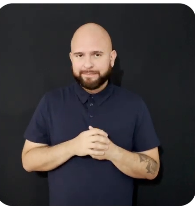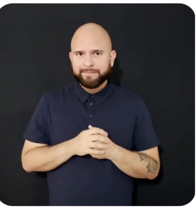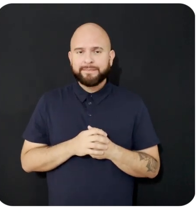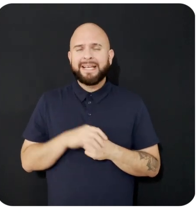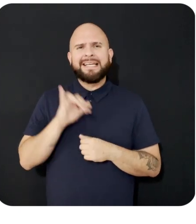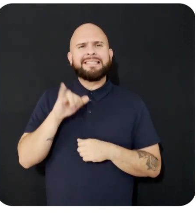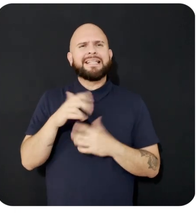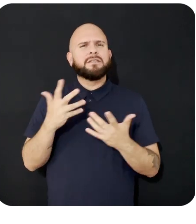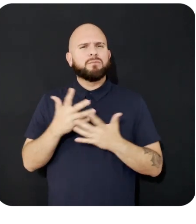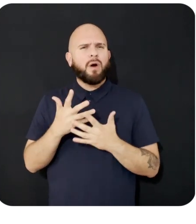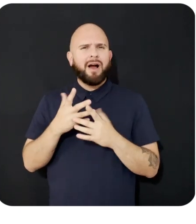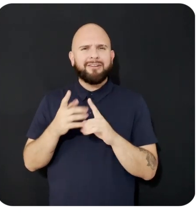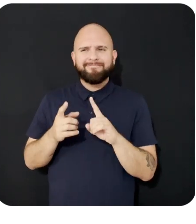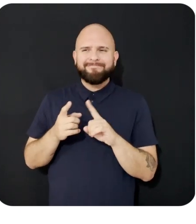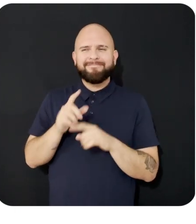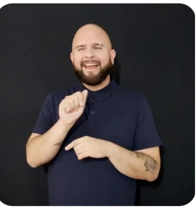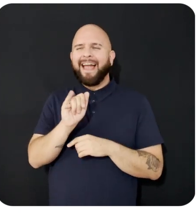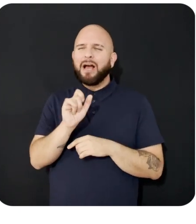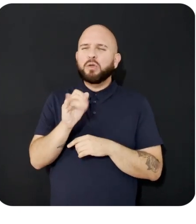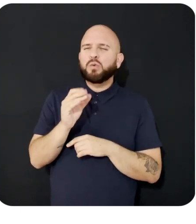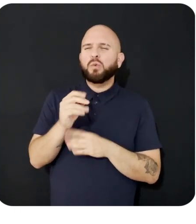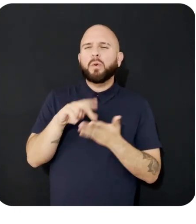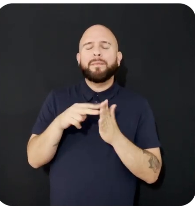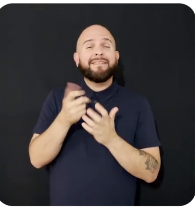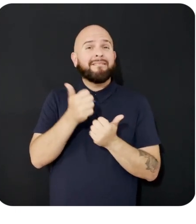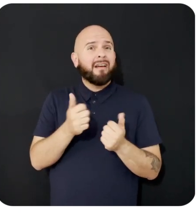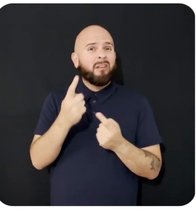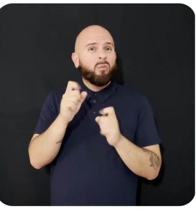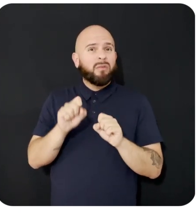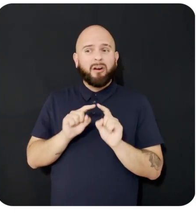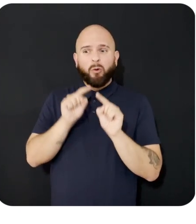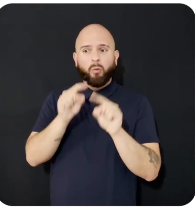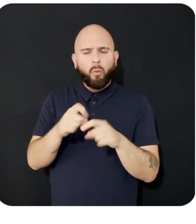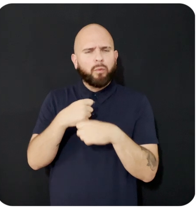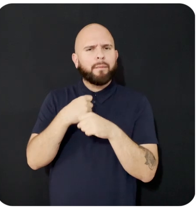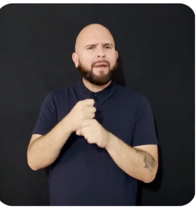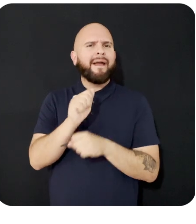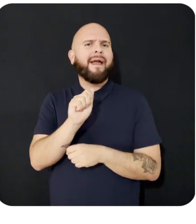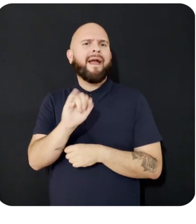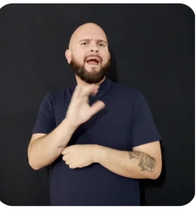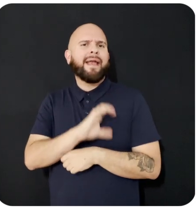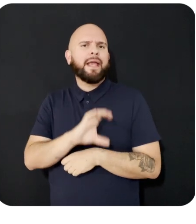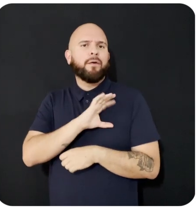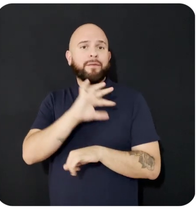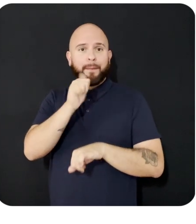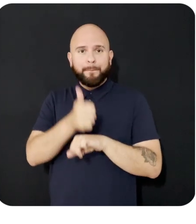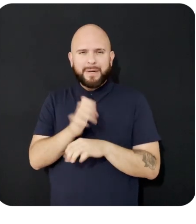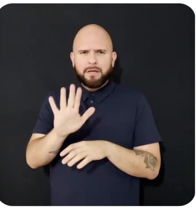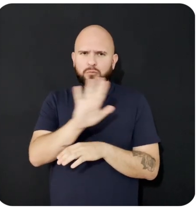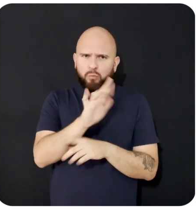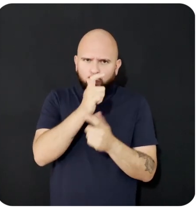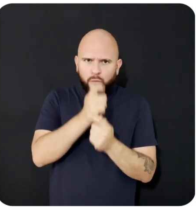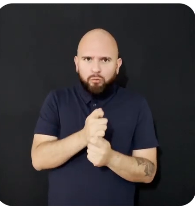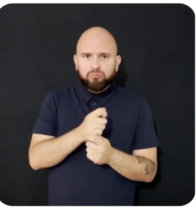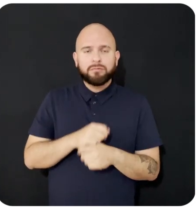where anyone can create an AI character based on their interests, and creators can build an AI extension of themselves.